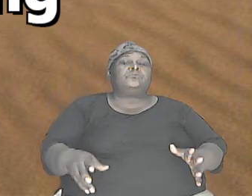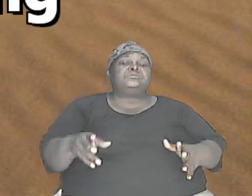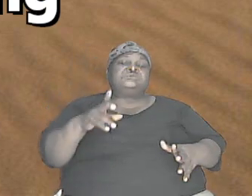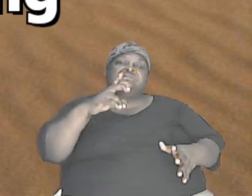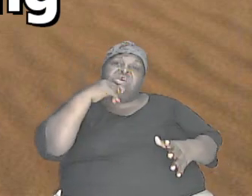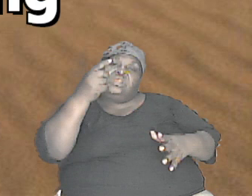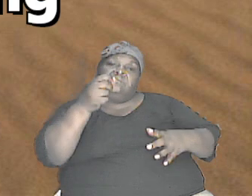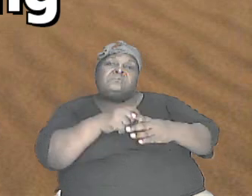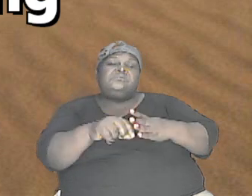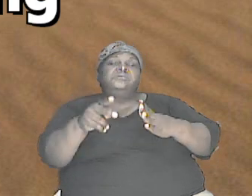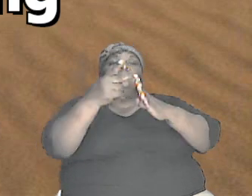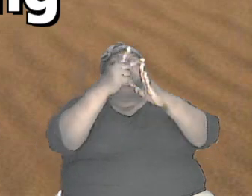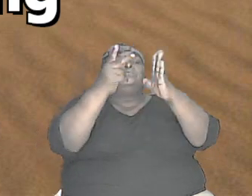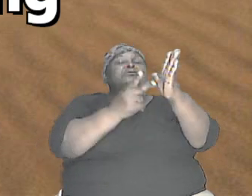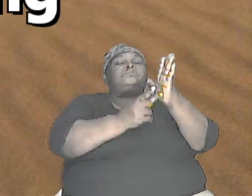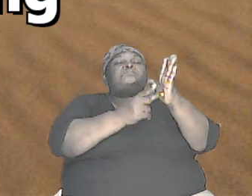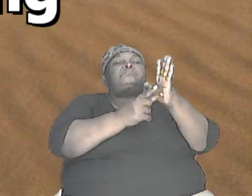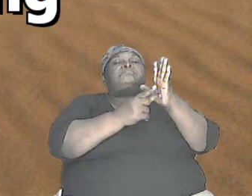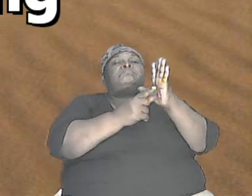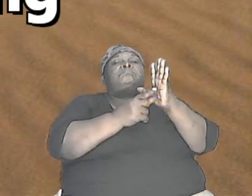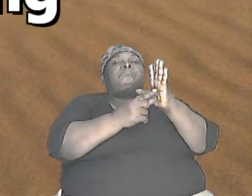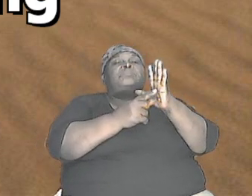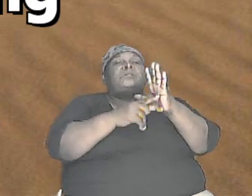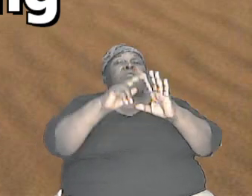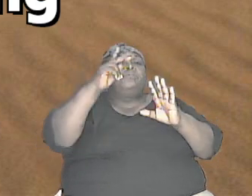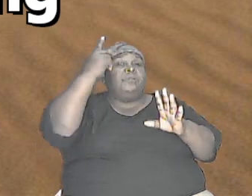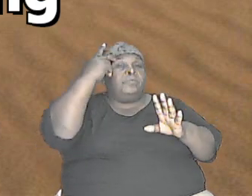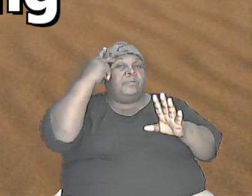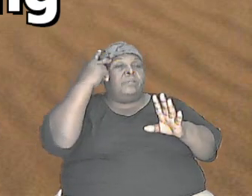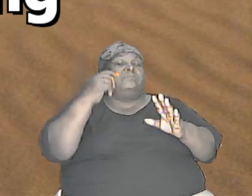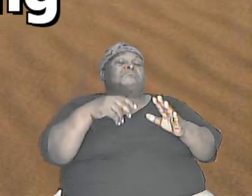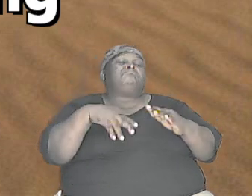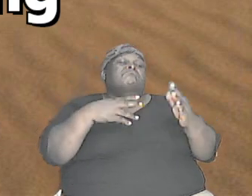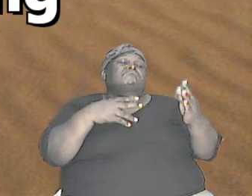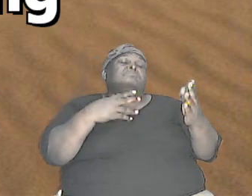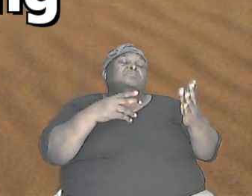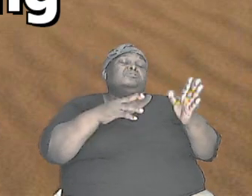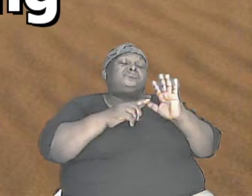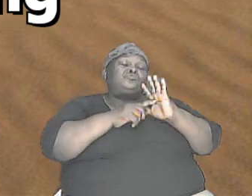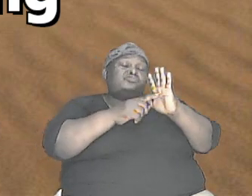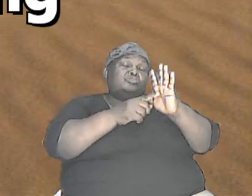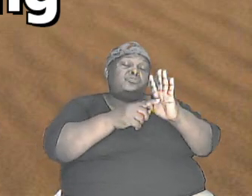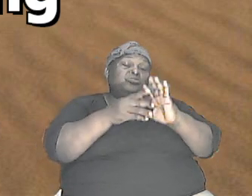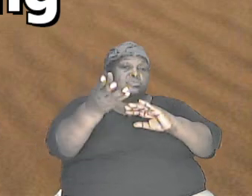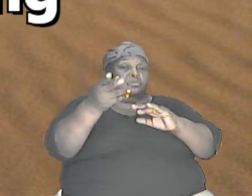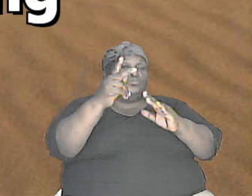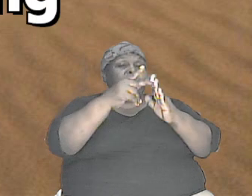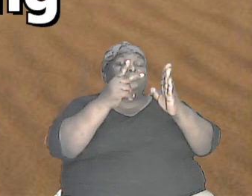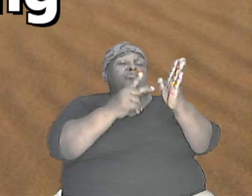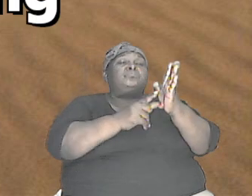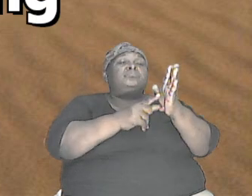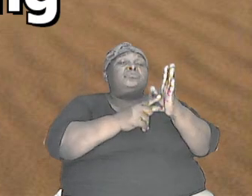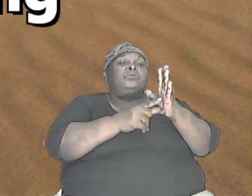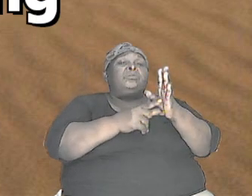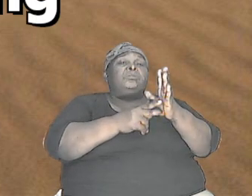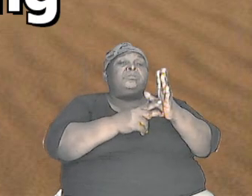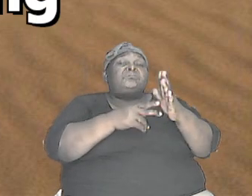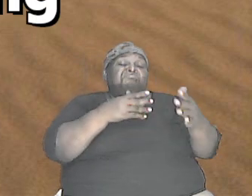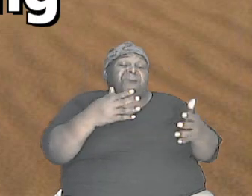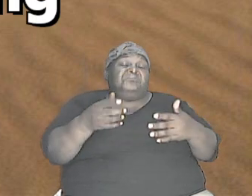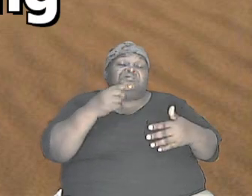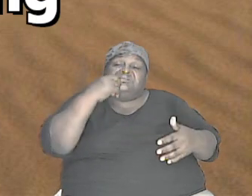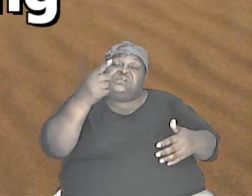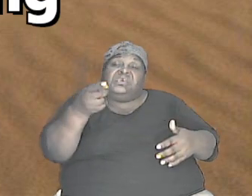principles but he in bringing out those principles made mention to a fact